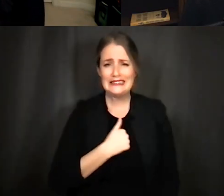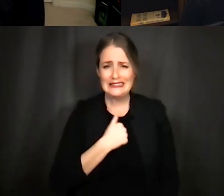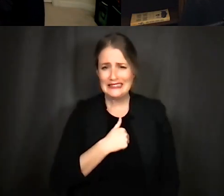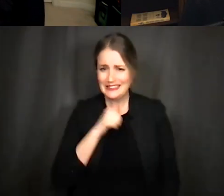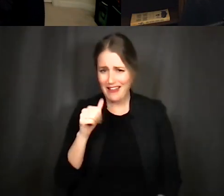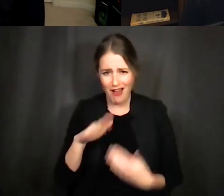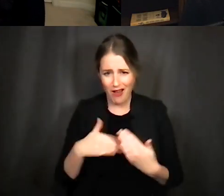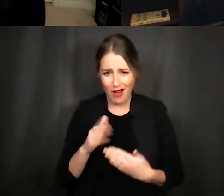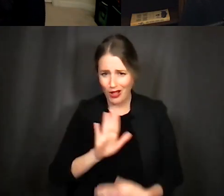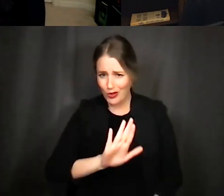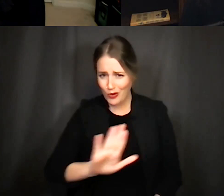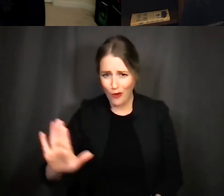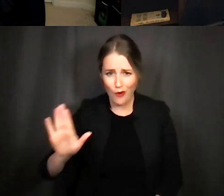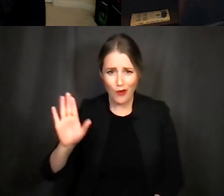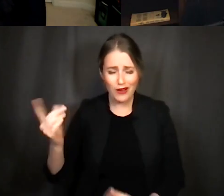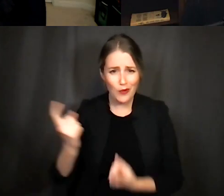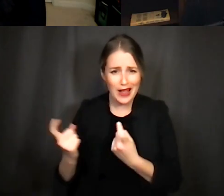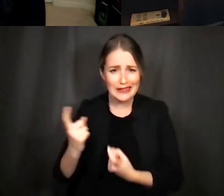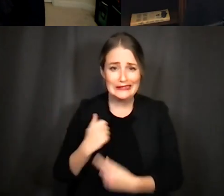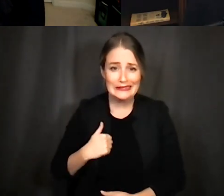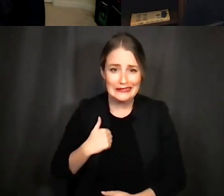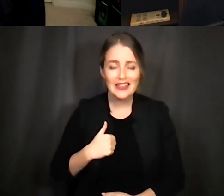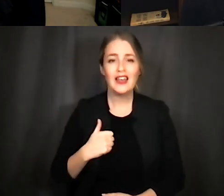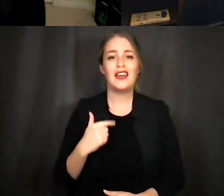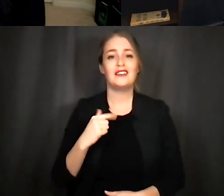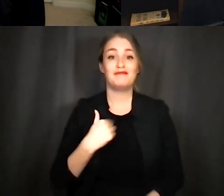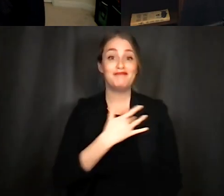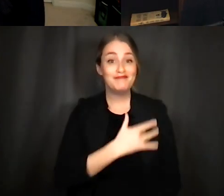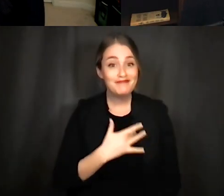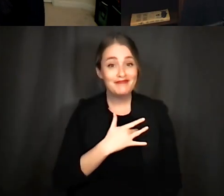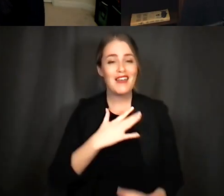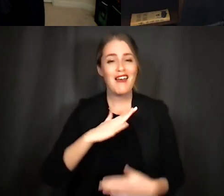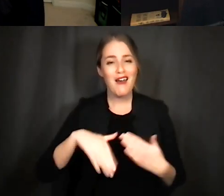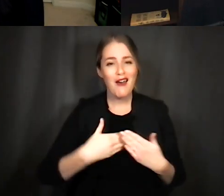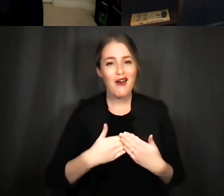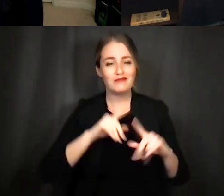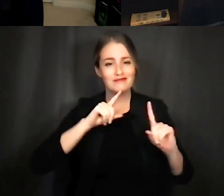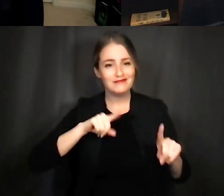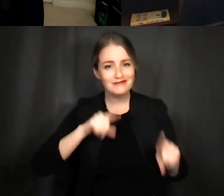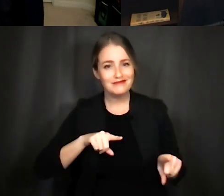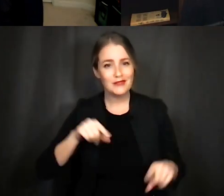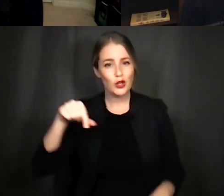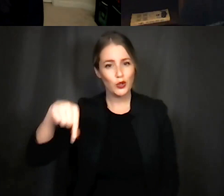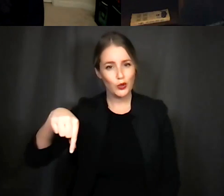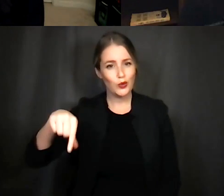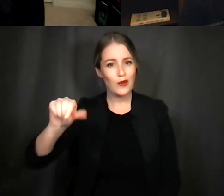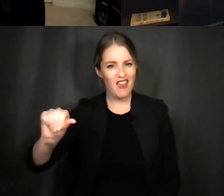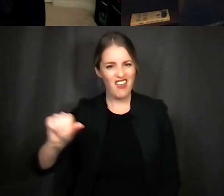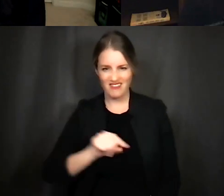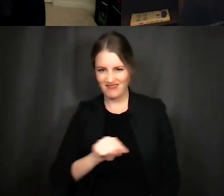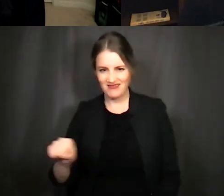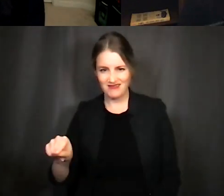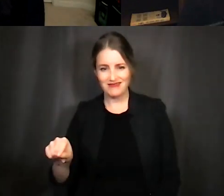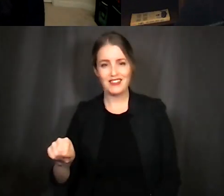everybody's questions but um i i appreciate all of the the response in the the q a and all of your thoughtful